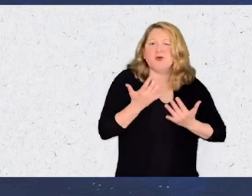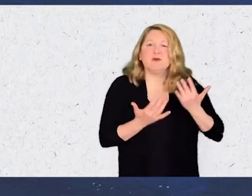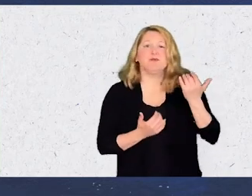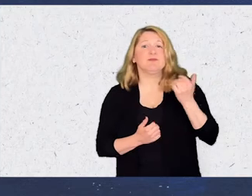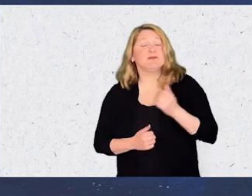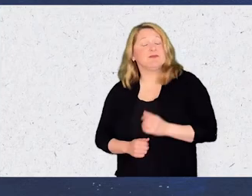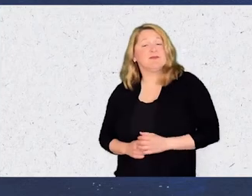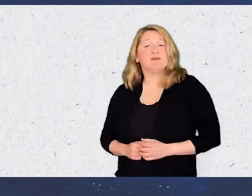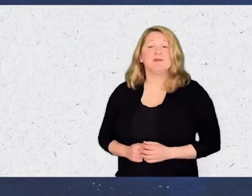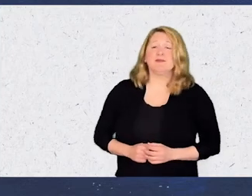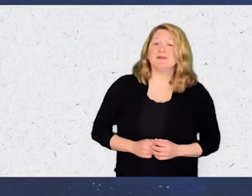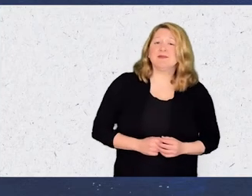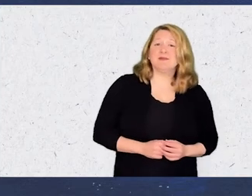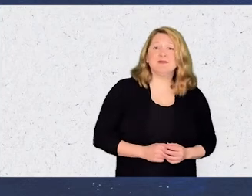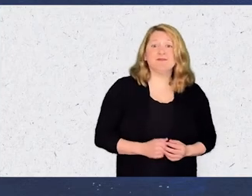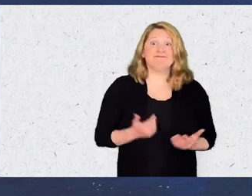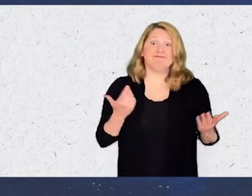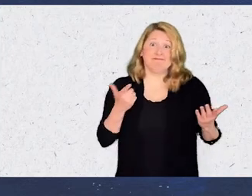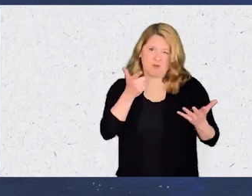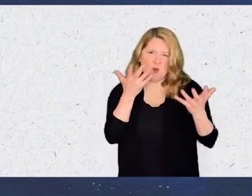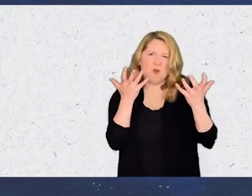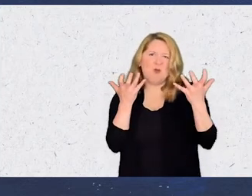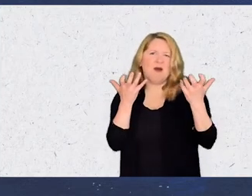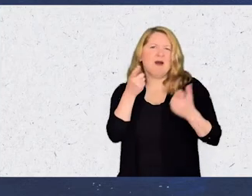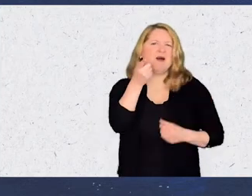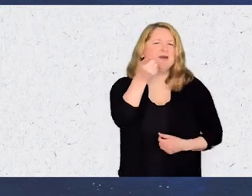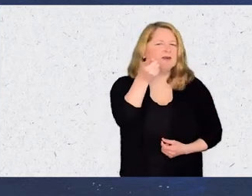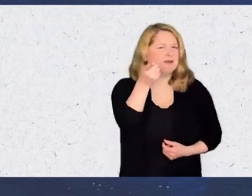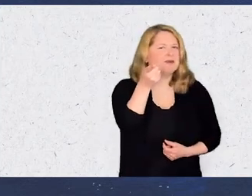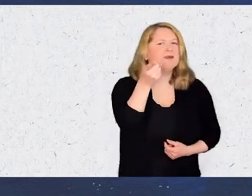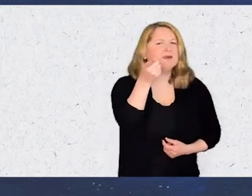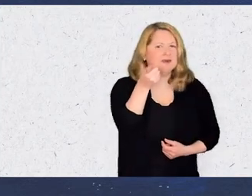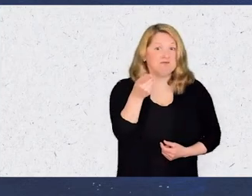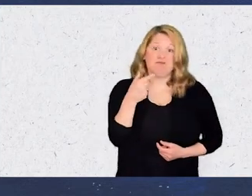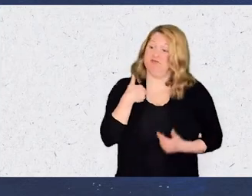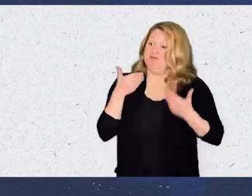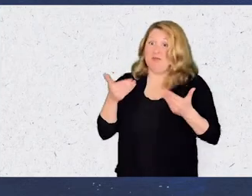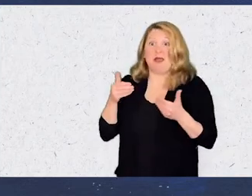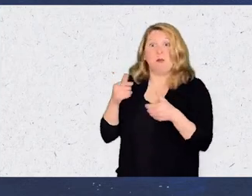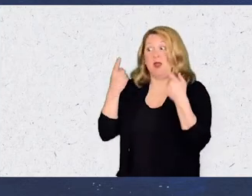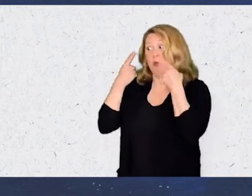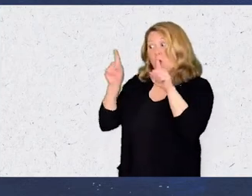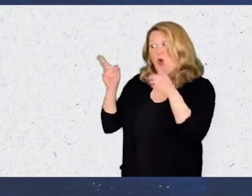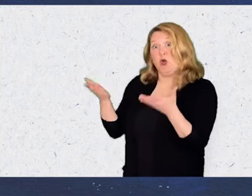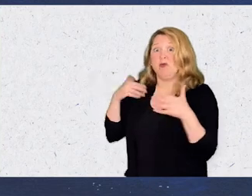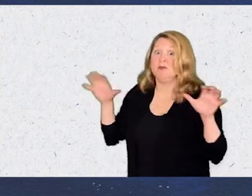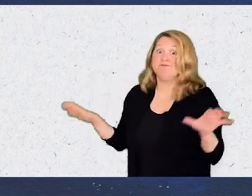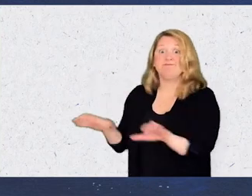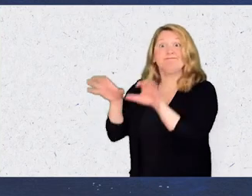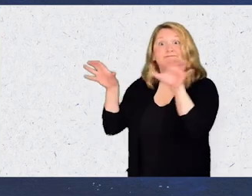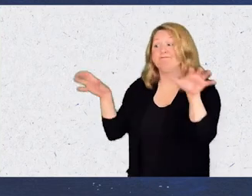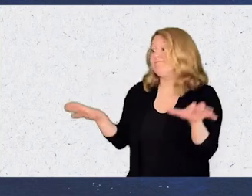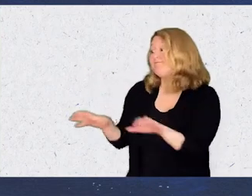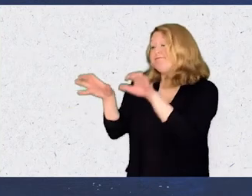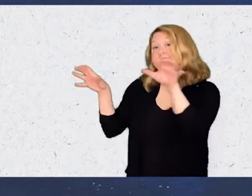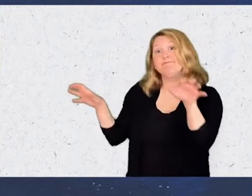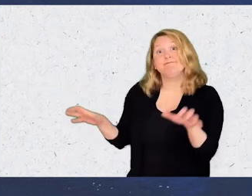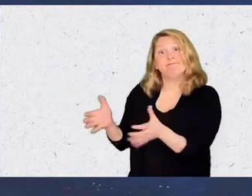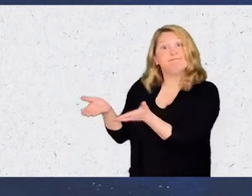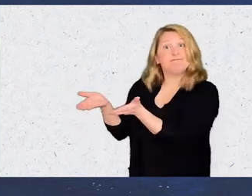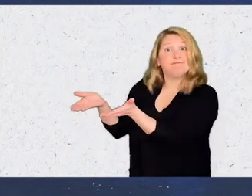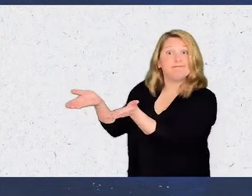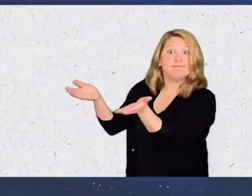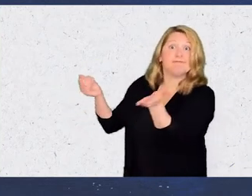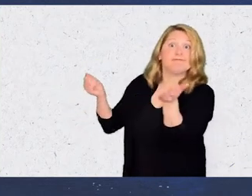I guess you wanna I can make it work, baby Work, work,